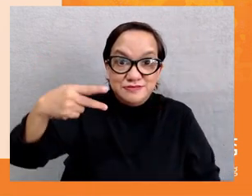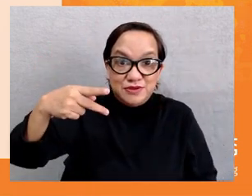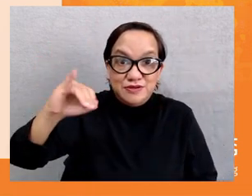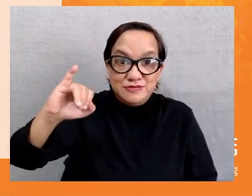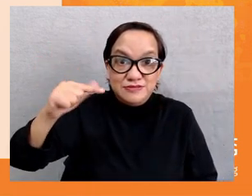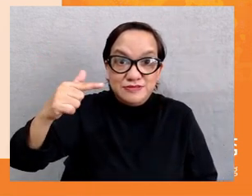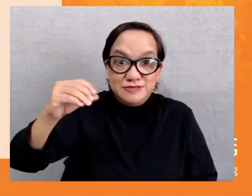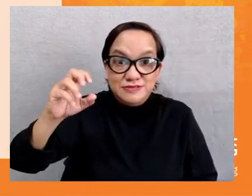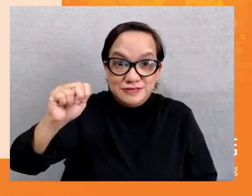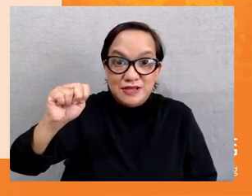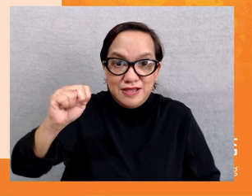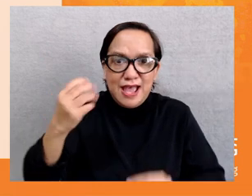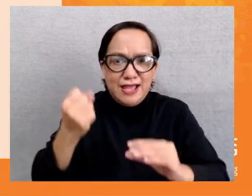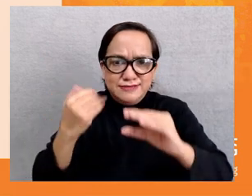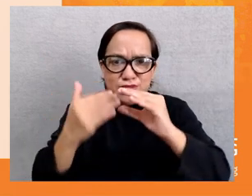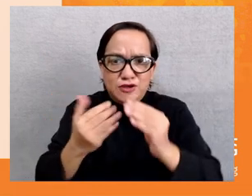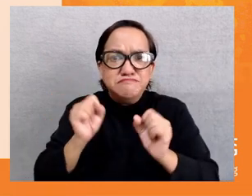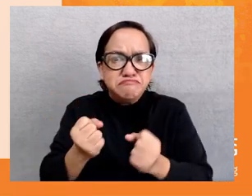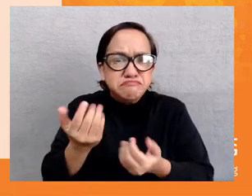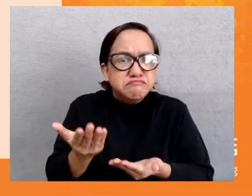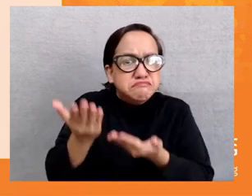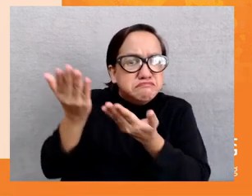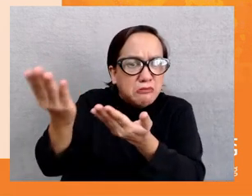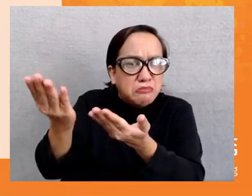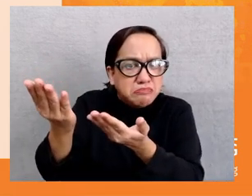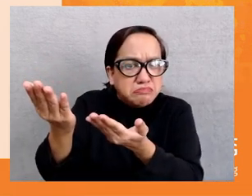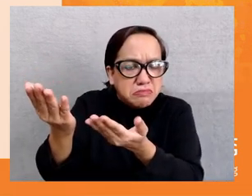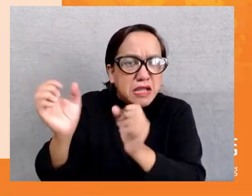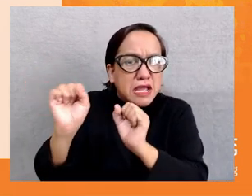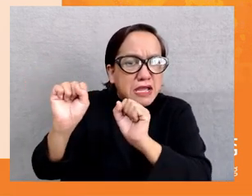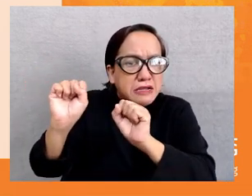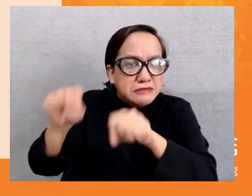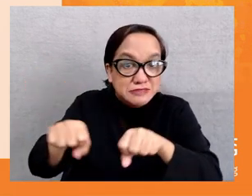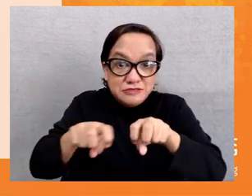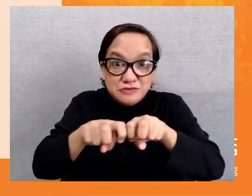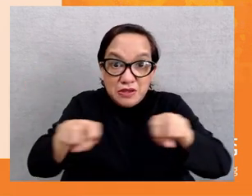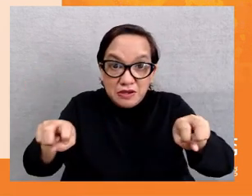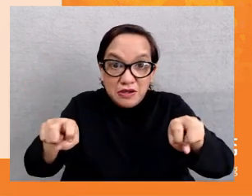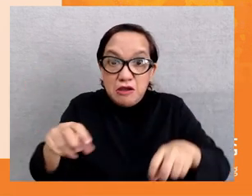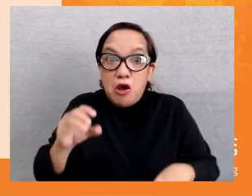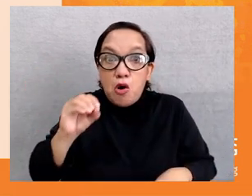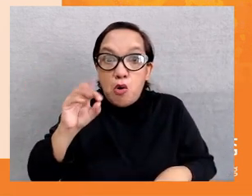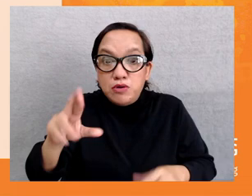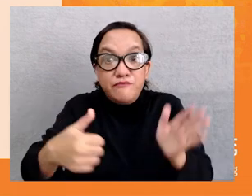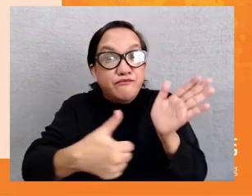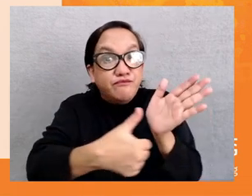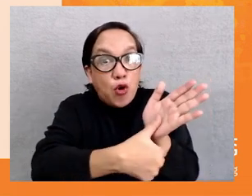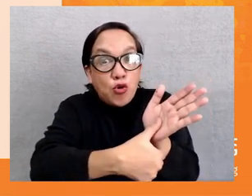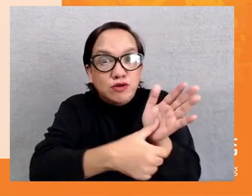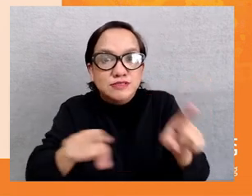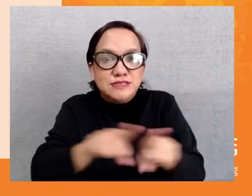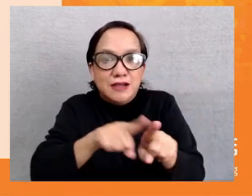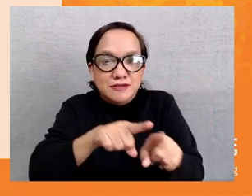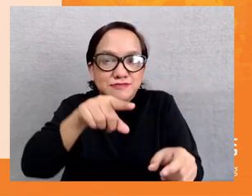questions to the panel of speakers. You can also vote on any questions that interest you. If you're watching us live now,